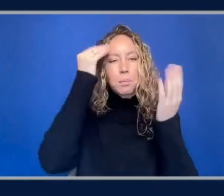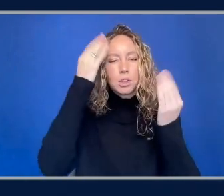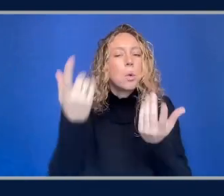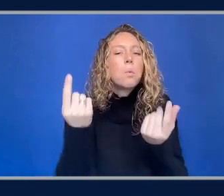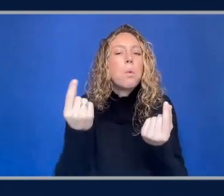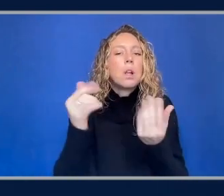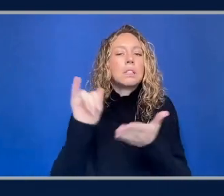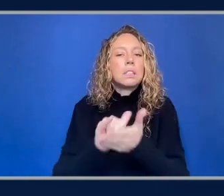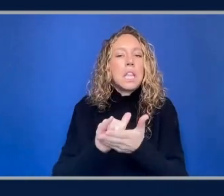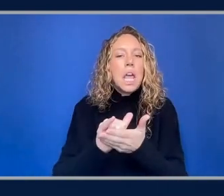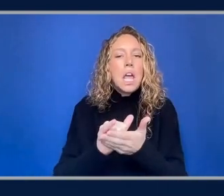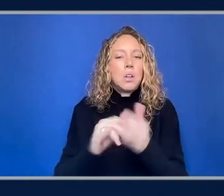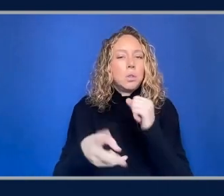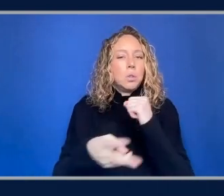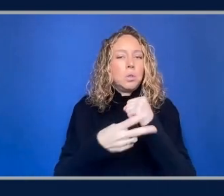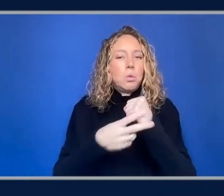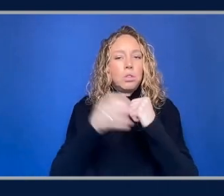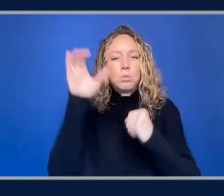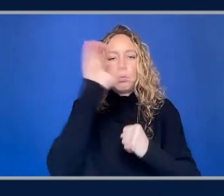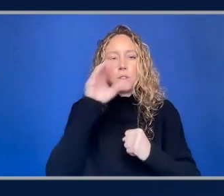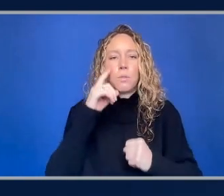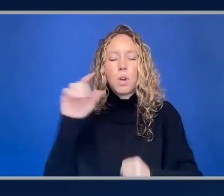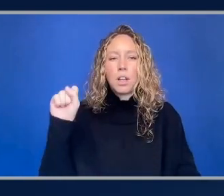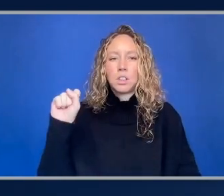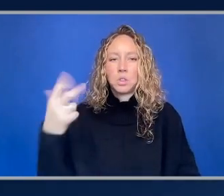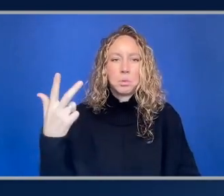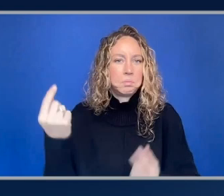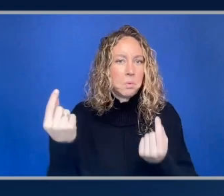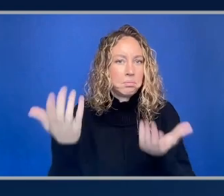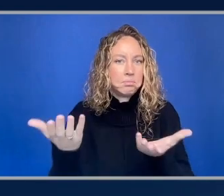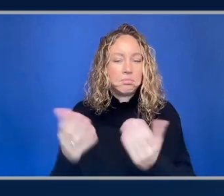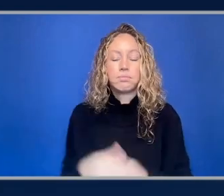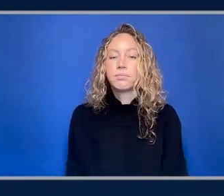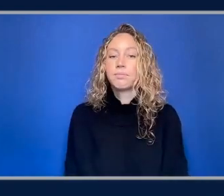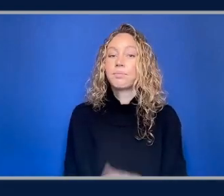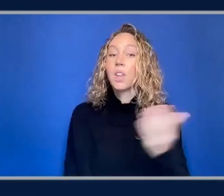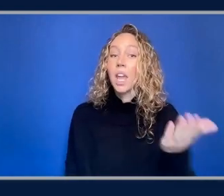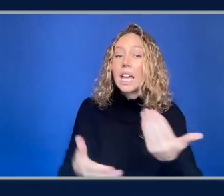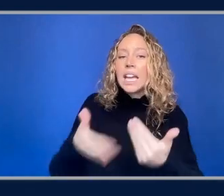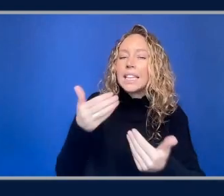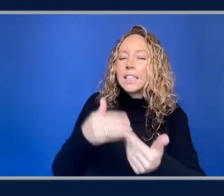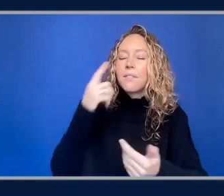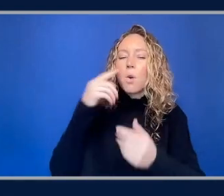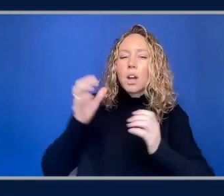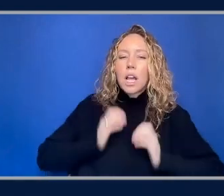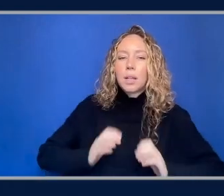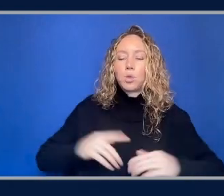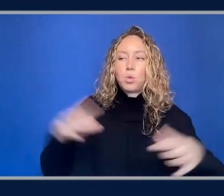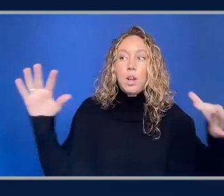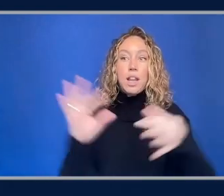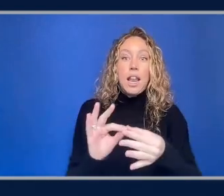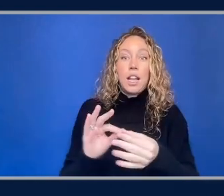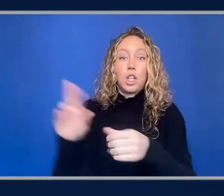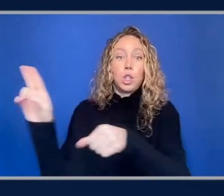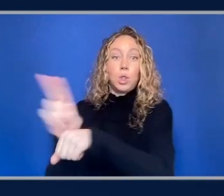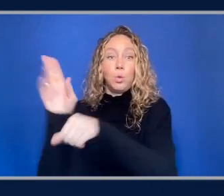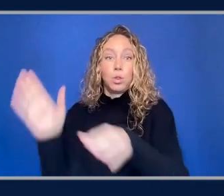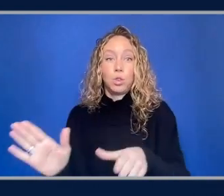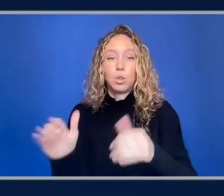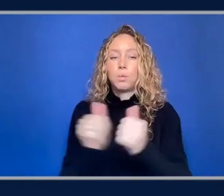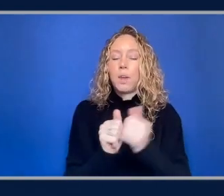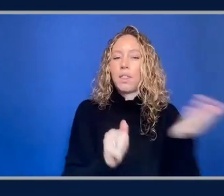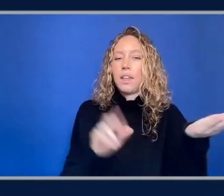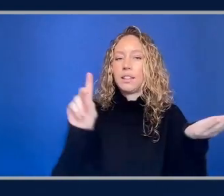well really storage browser for s3 is an easy way for customers to connect their end users with their data in s3 through the same